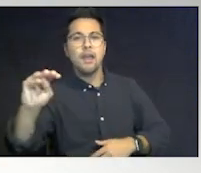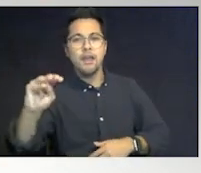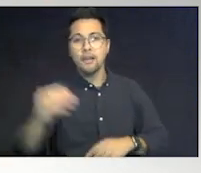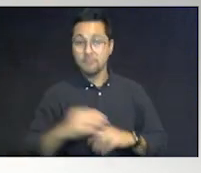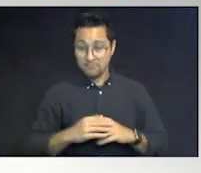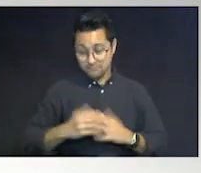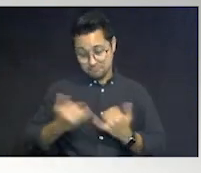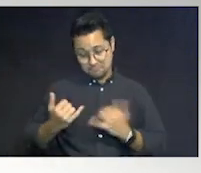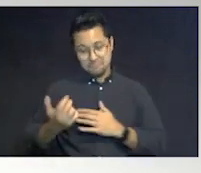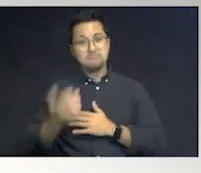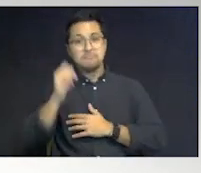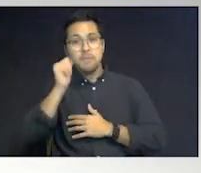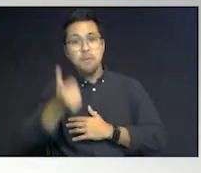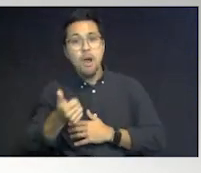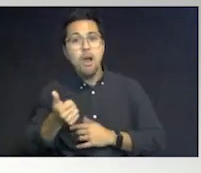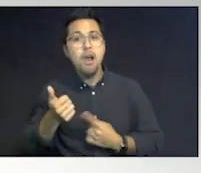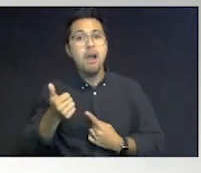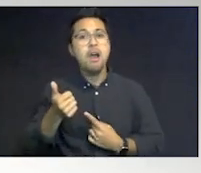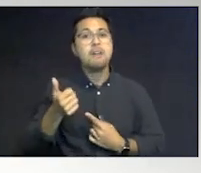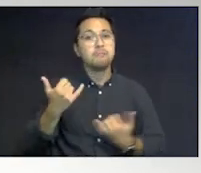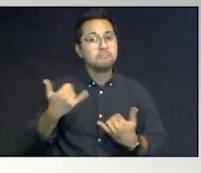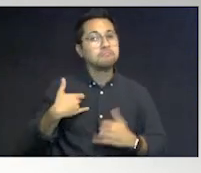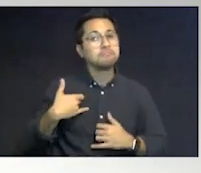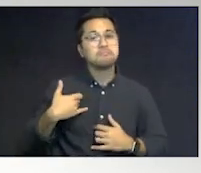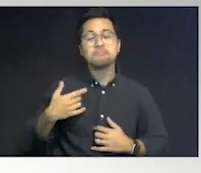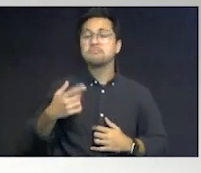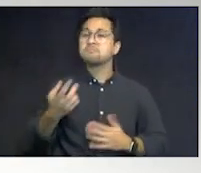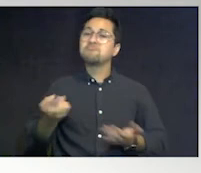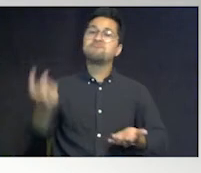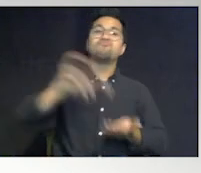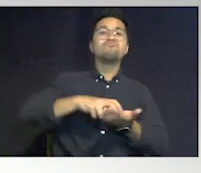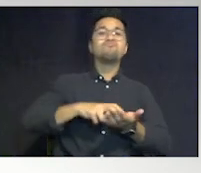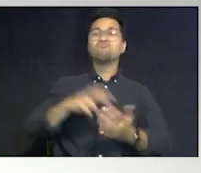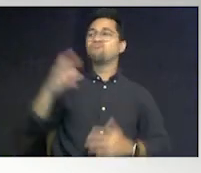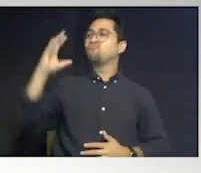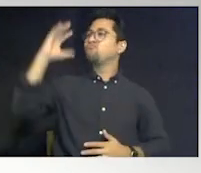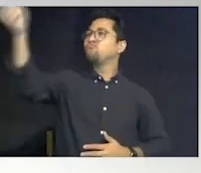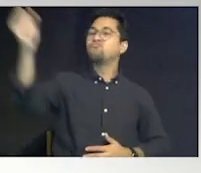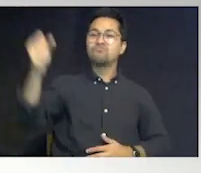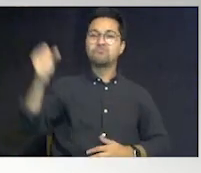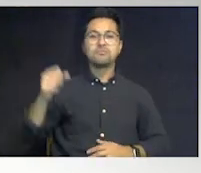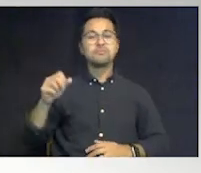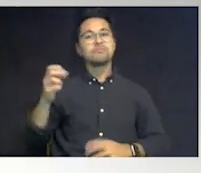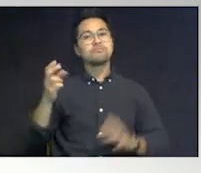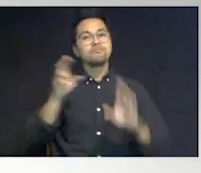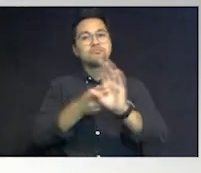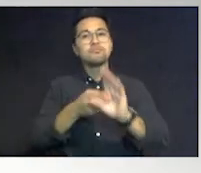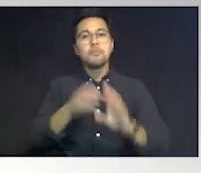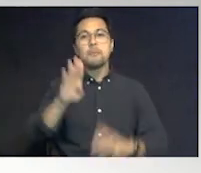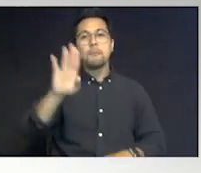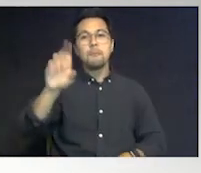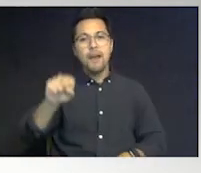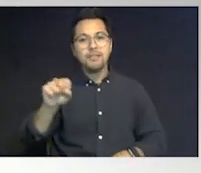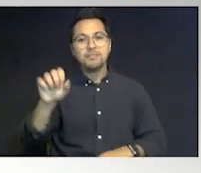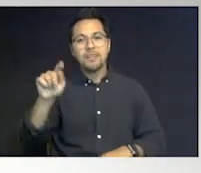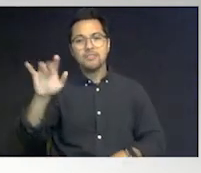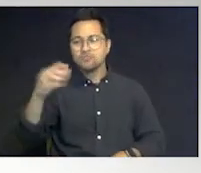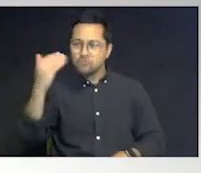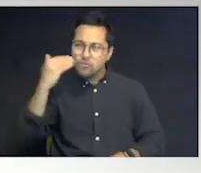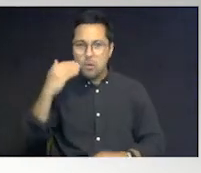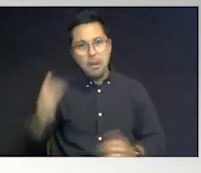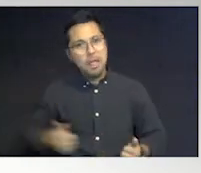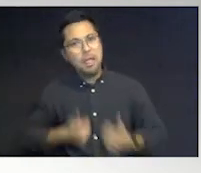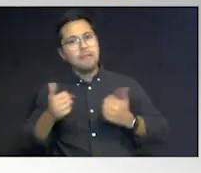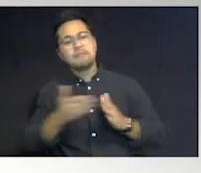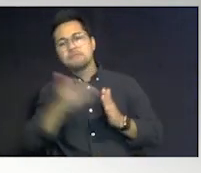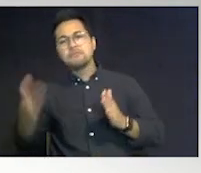It's tomorrow. It's tomorrow. He gets up, walks out the door, goes to the box station. He knows that his friend lives near a save-a-lot.